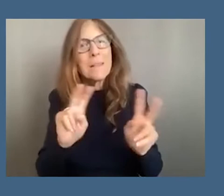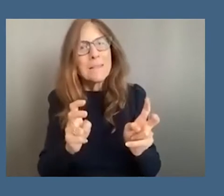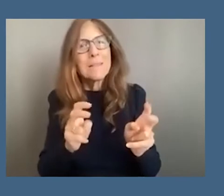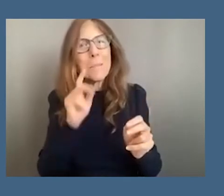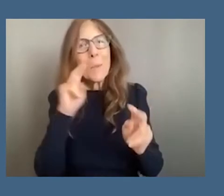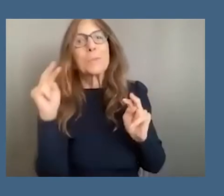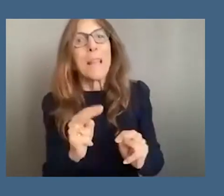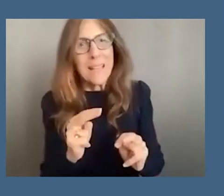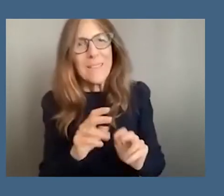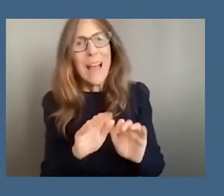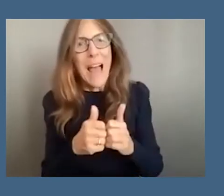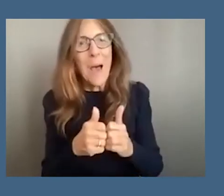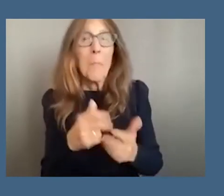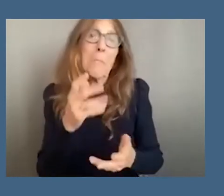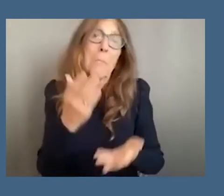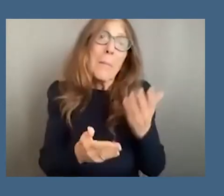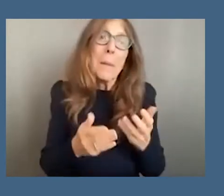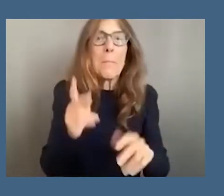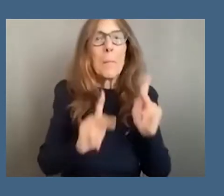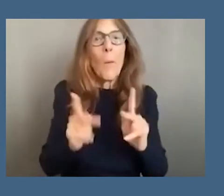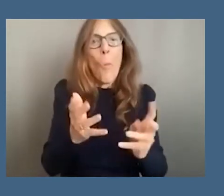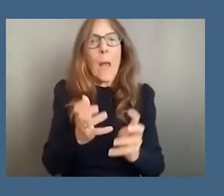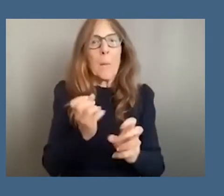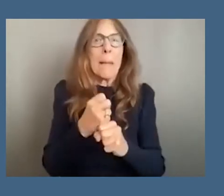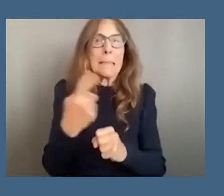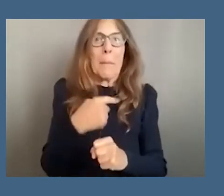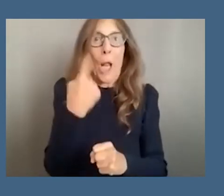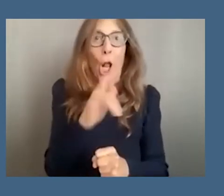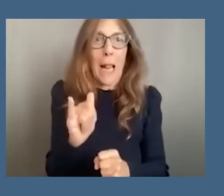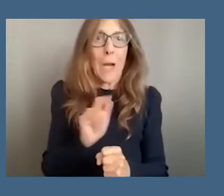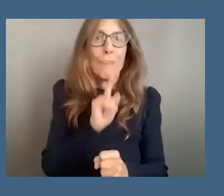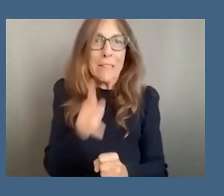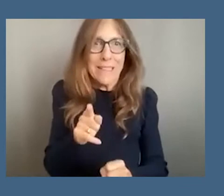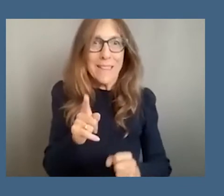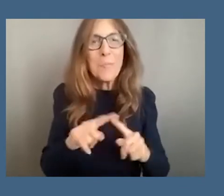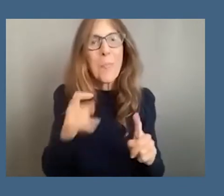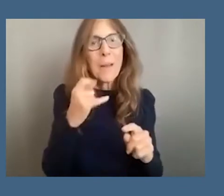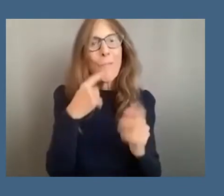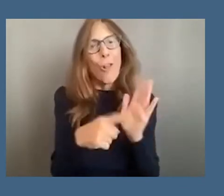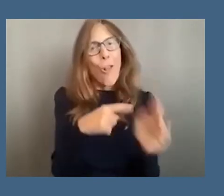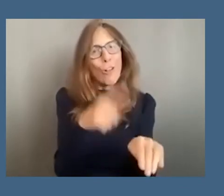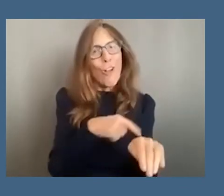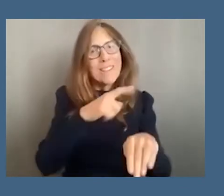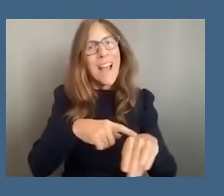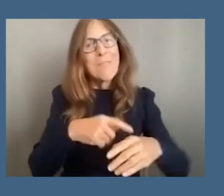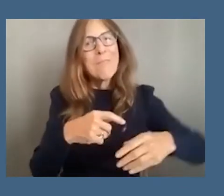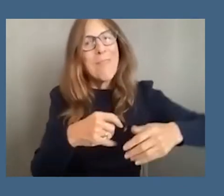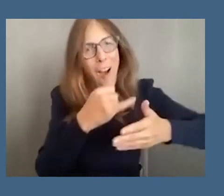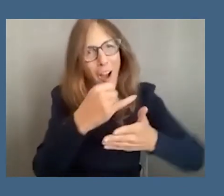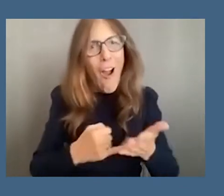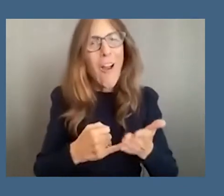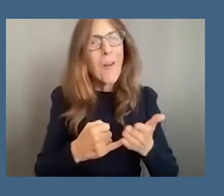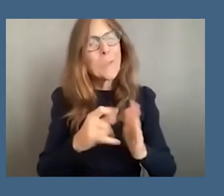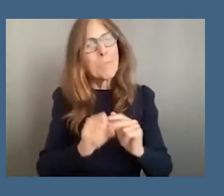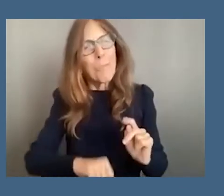either people are trying to go and make things seem real and you know art art for a long long time took great pride in artifice it took